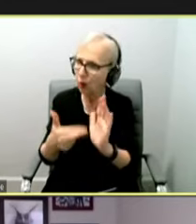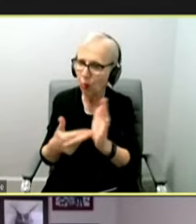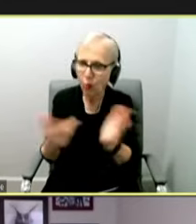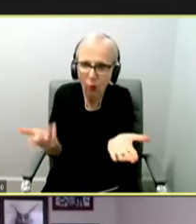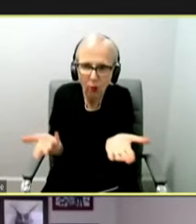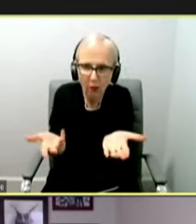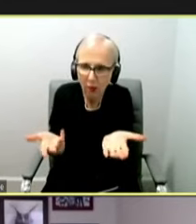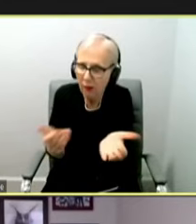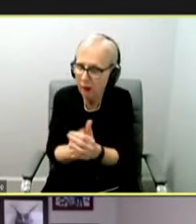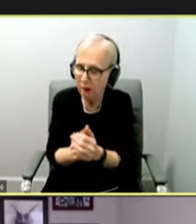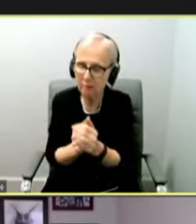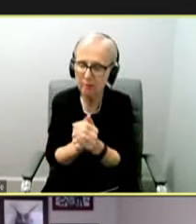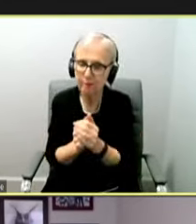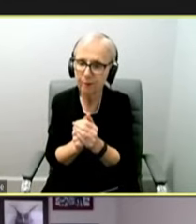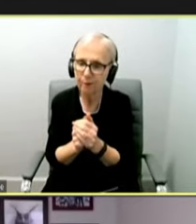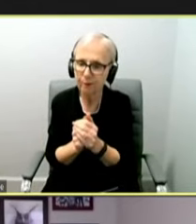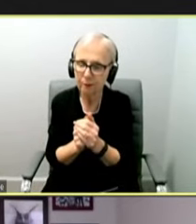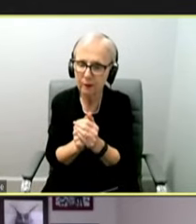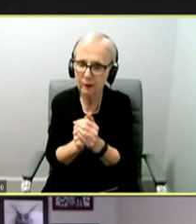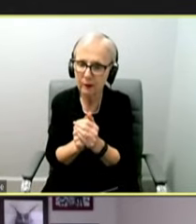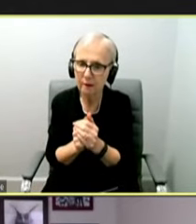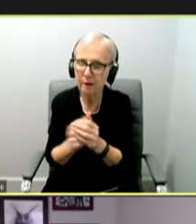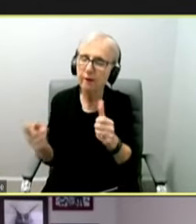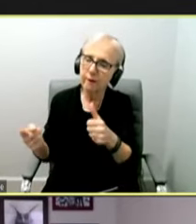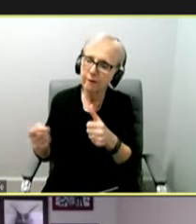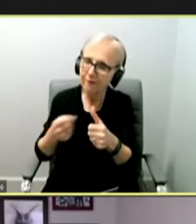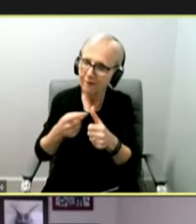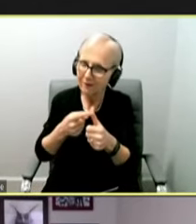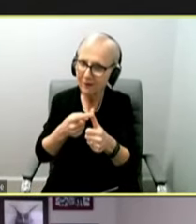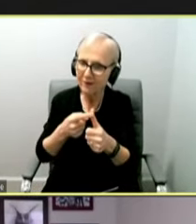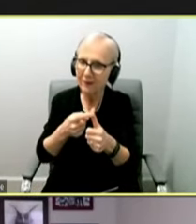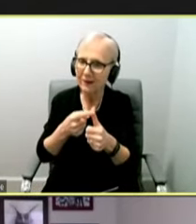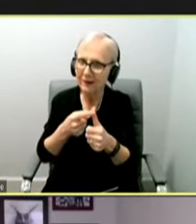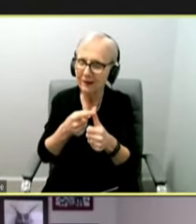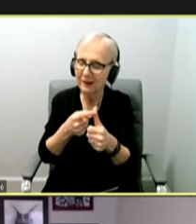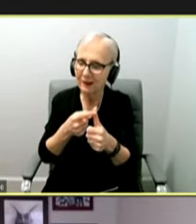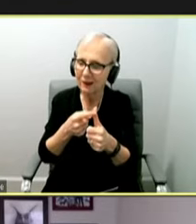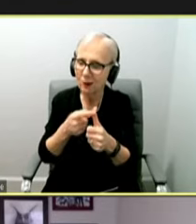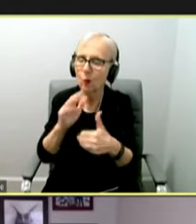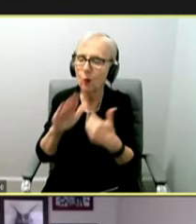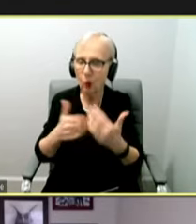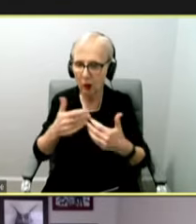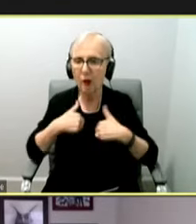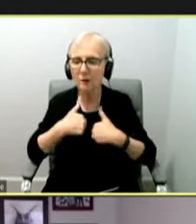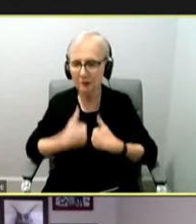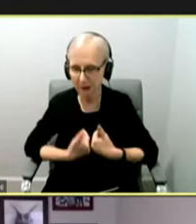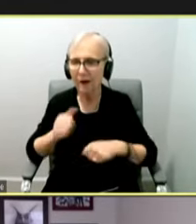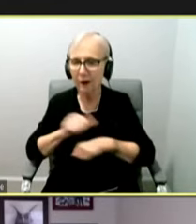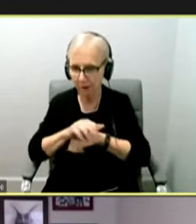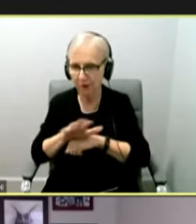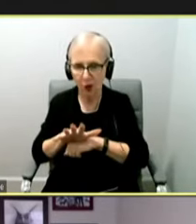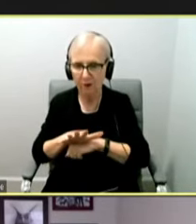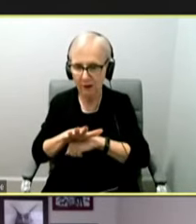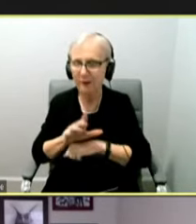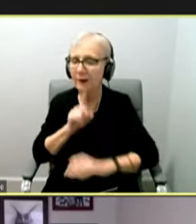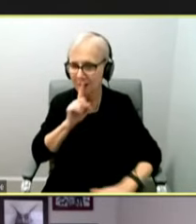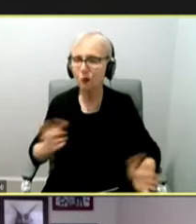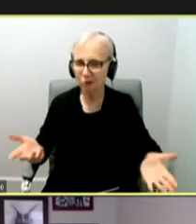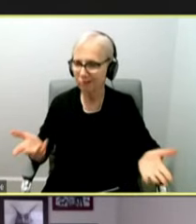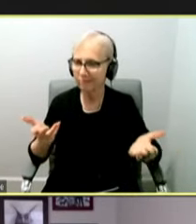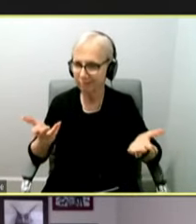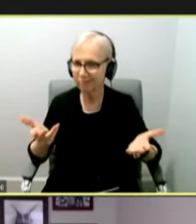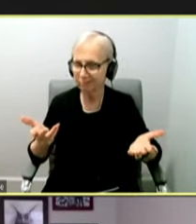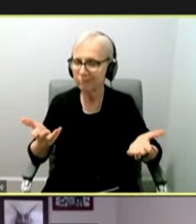You know, I think, first and foremost, we're all tired of COVID. That is the reality of the